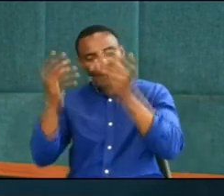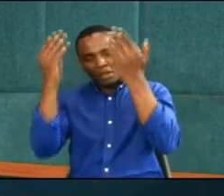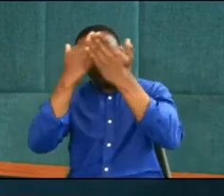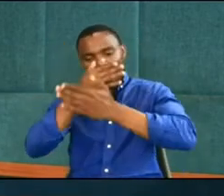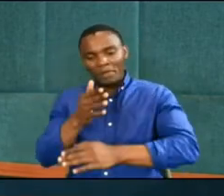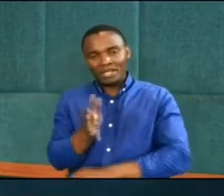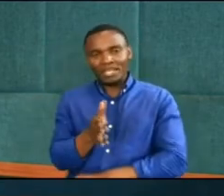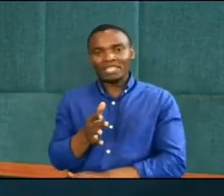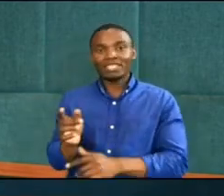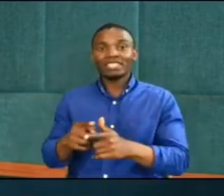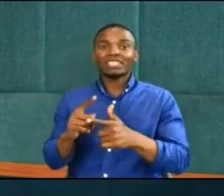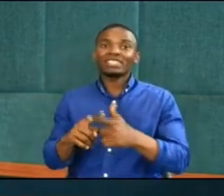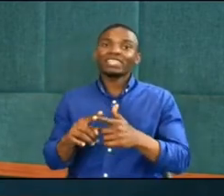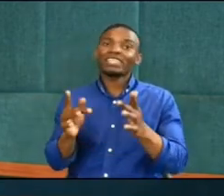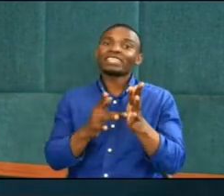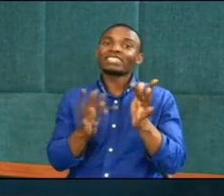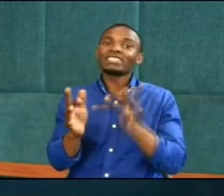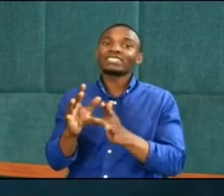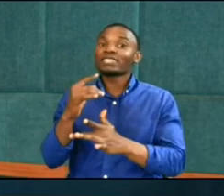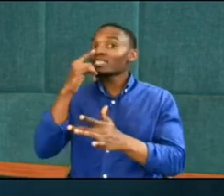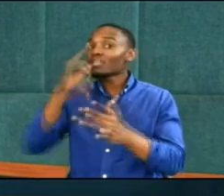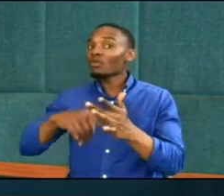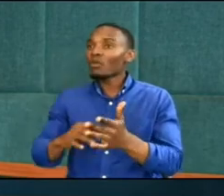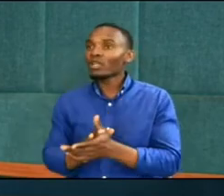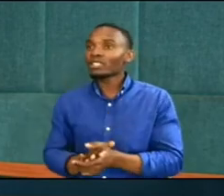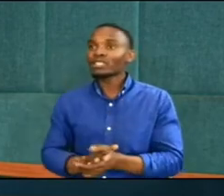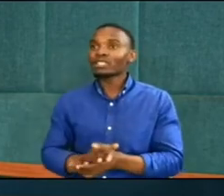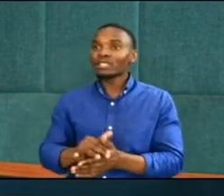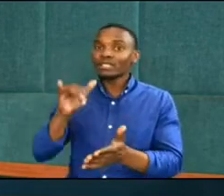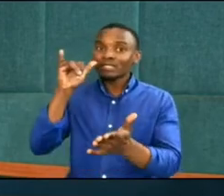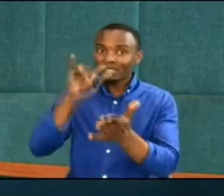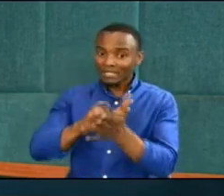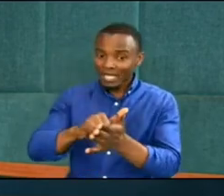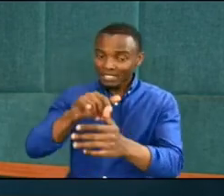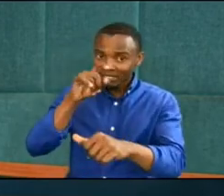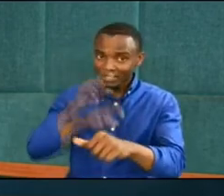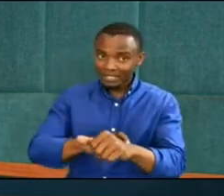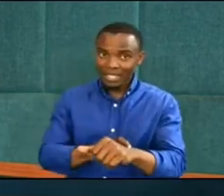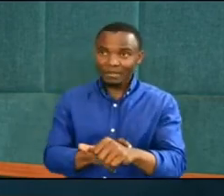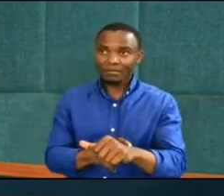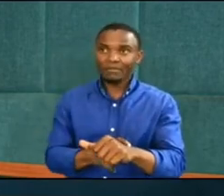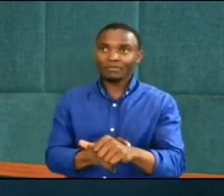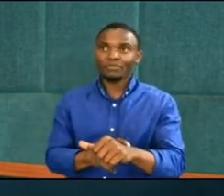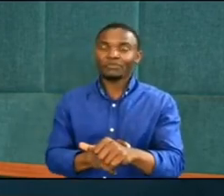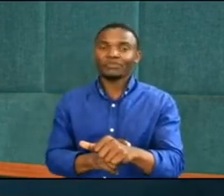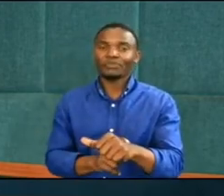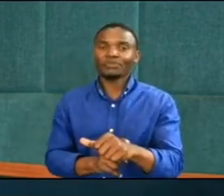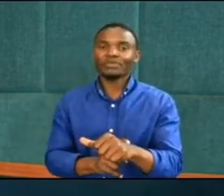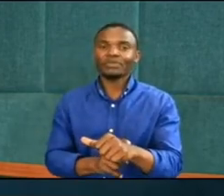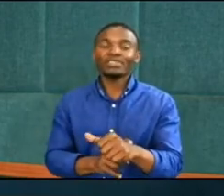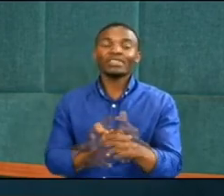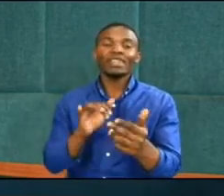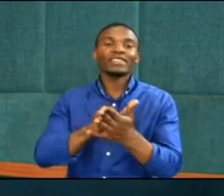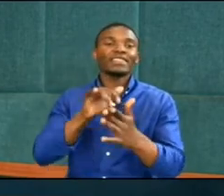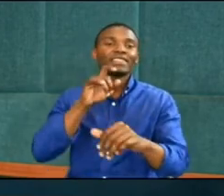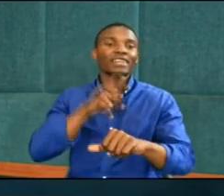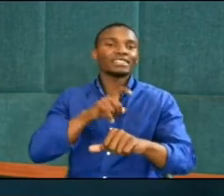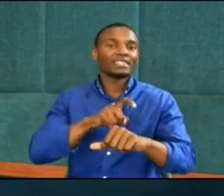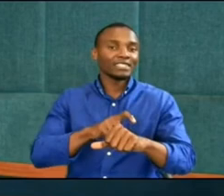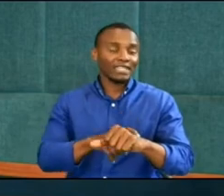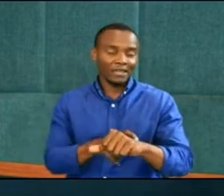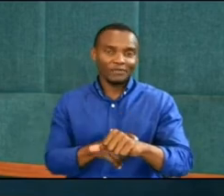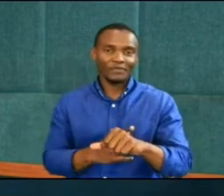then what Jesus is trying to tell you, it is at that time, it is at that